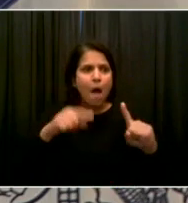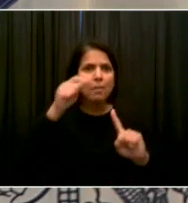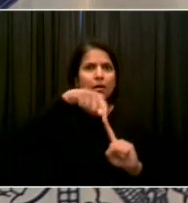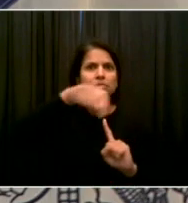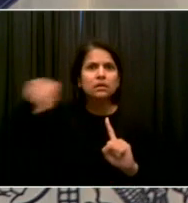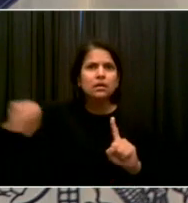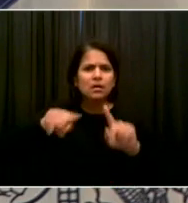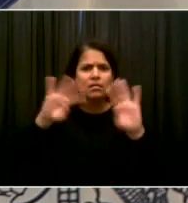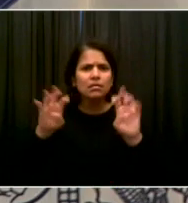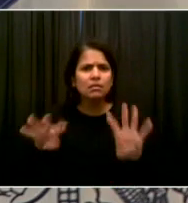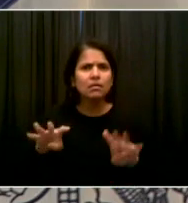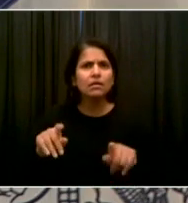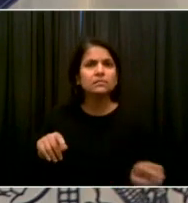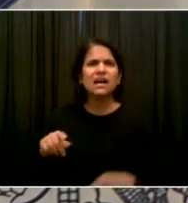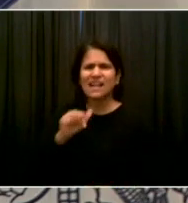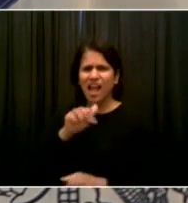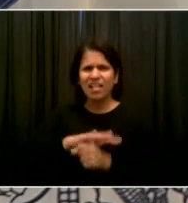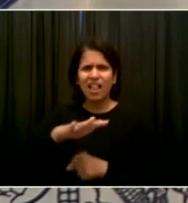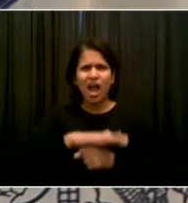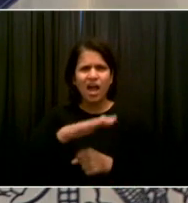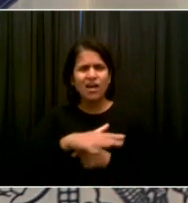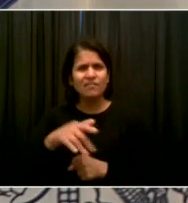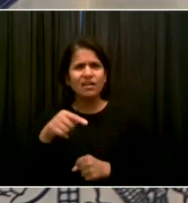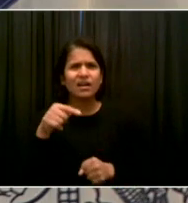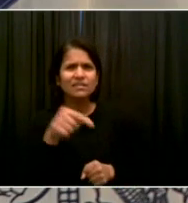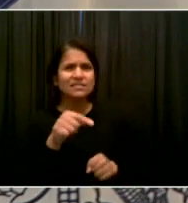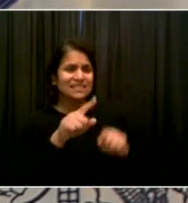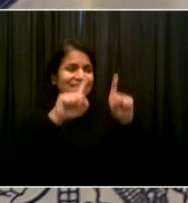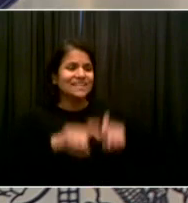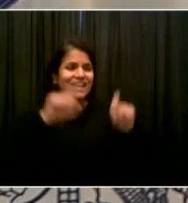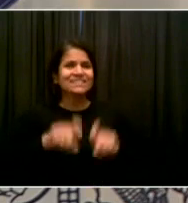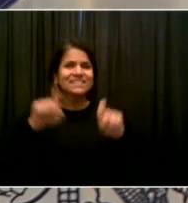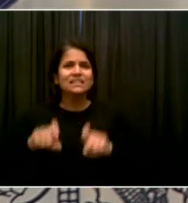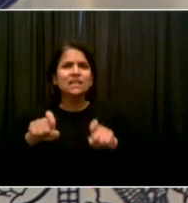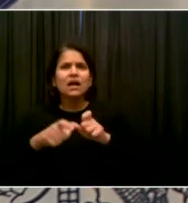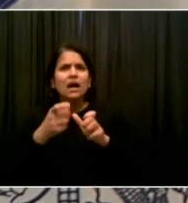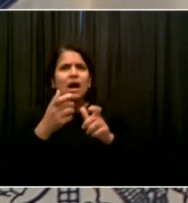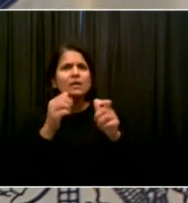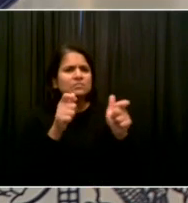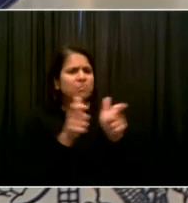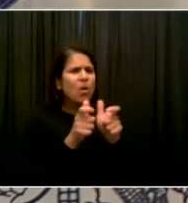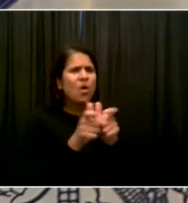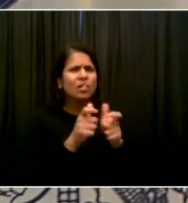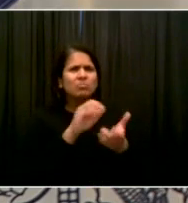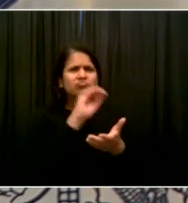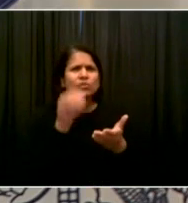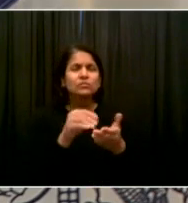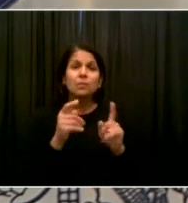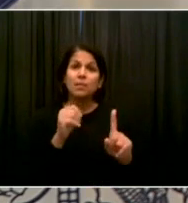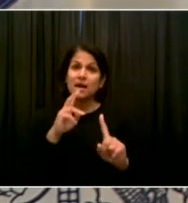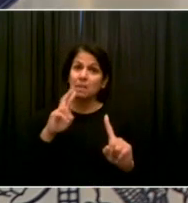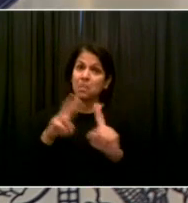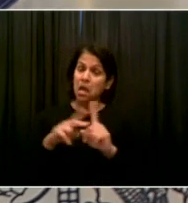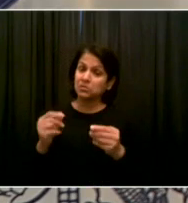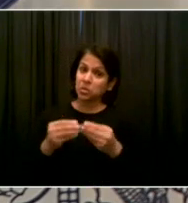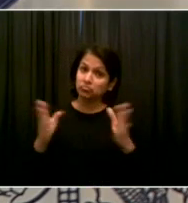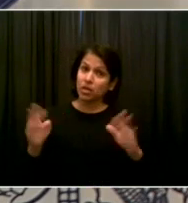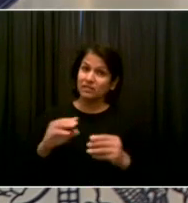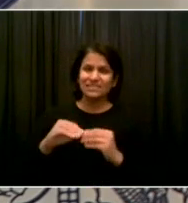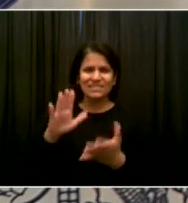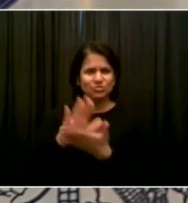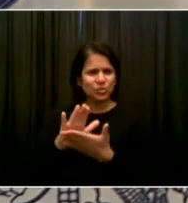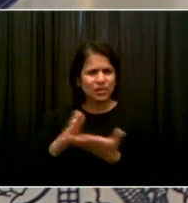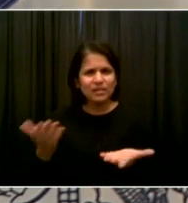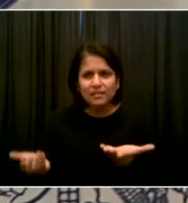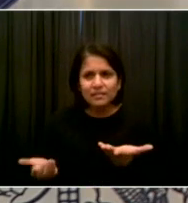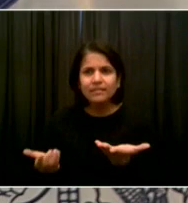sampling that we get from students isn't nearly wide enough to be, you know, a representative picture. So I want to see if you could respond to that.